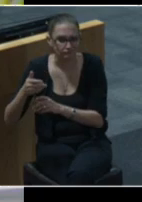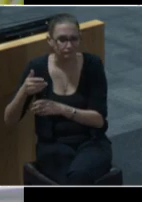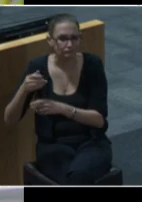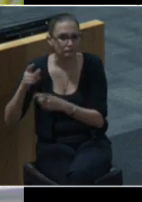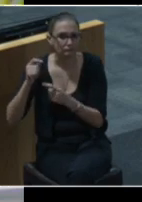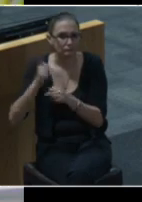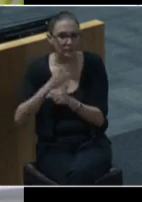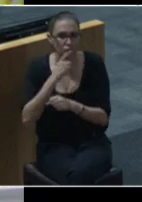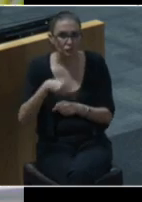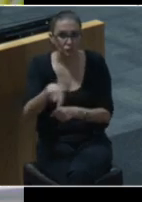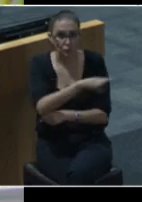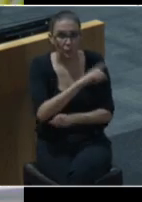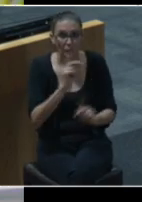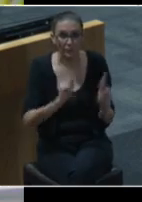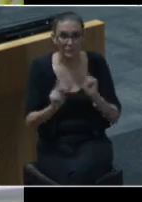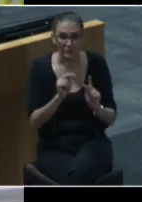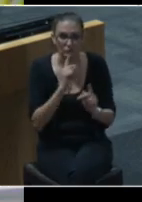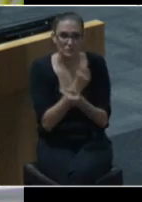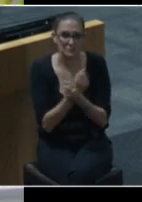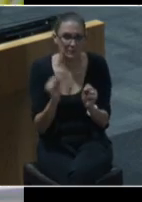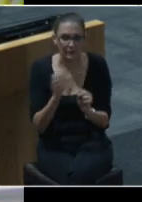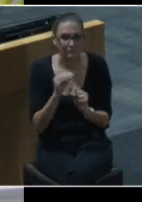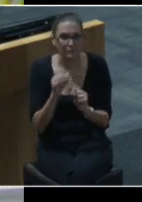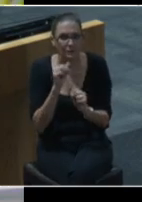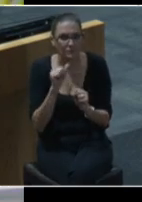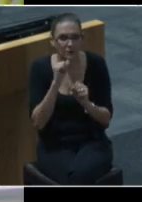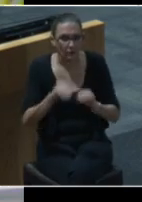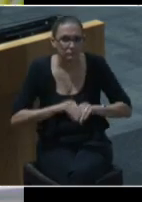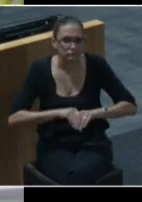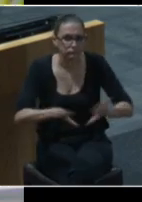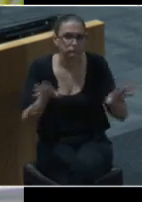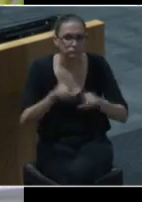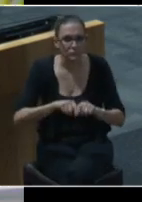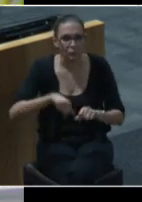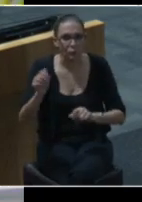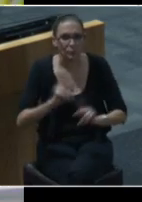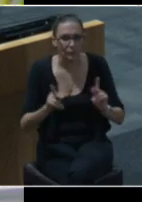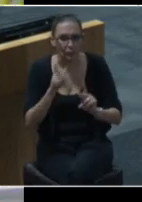and prevent the greater spread among our neighbors experiencing homelessness